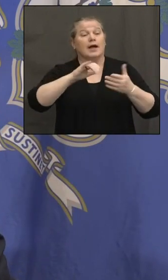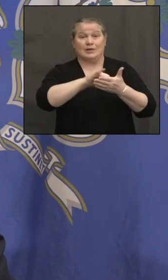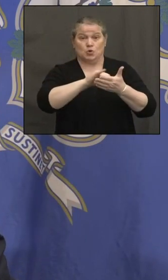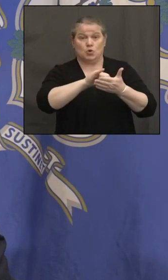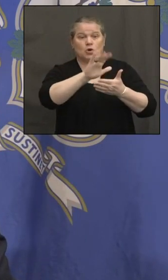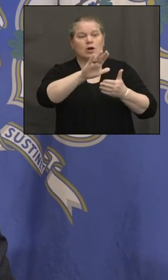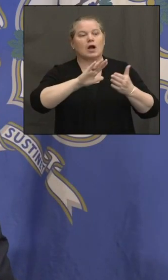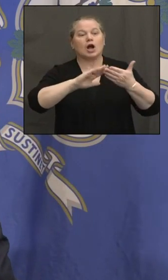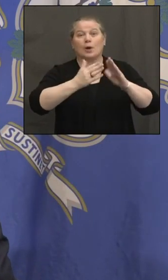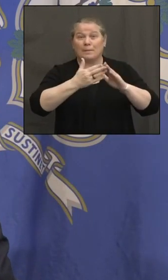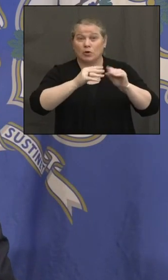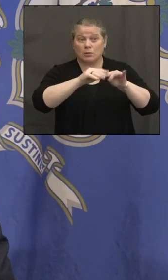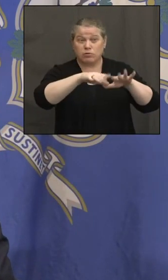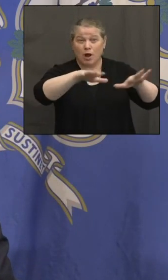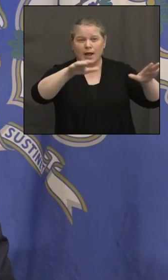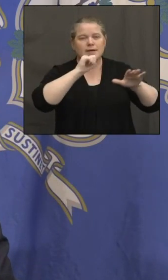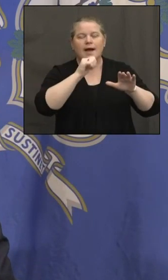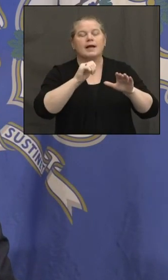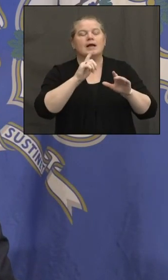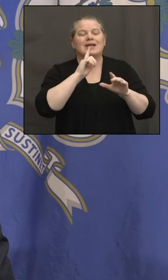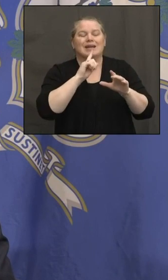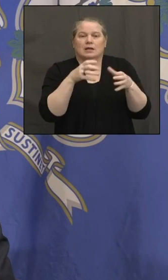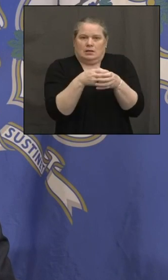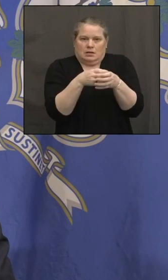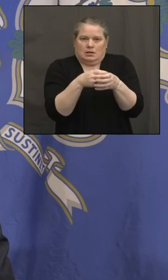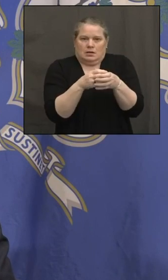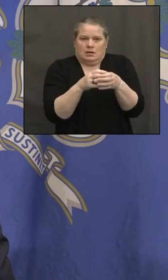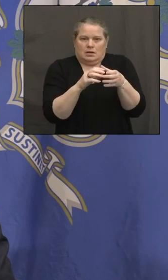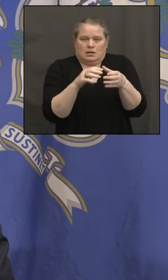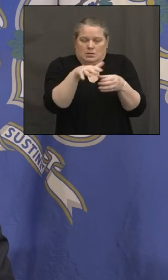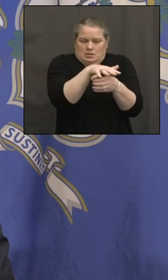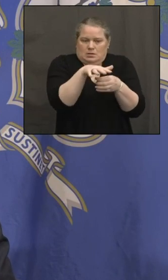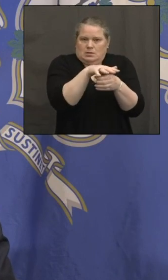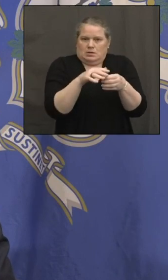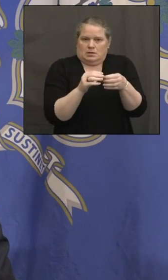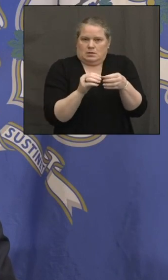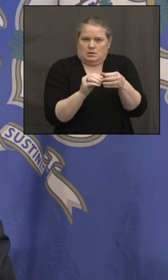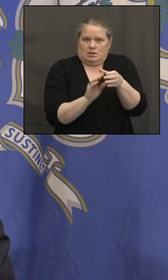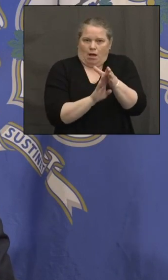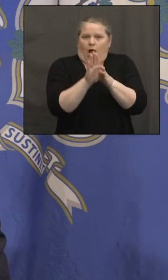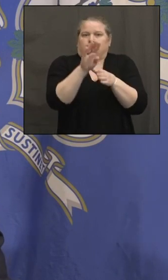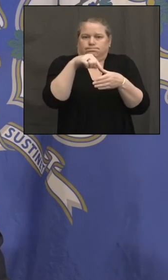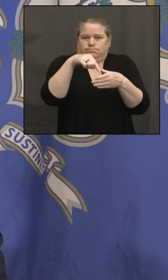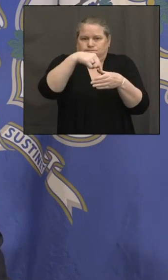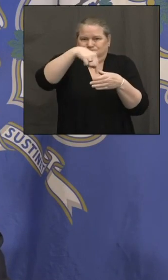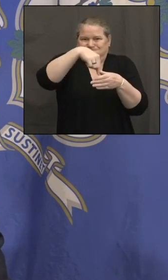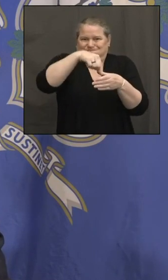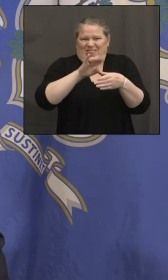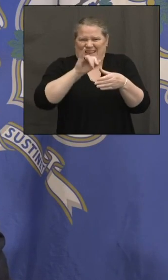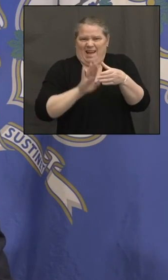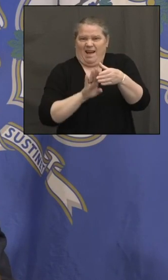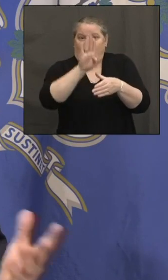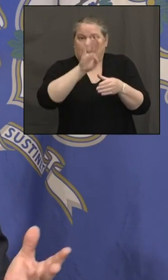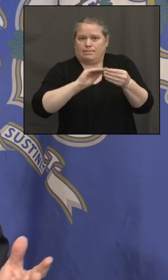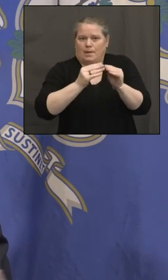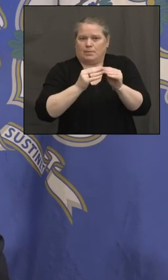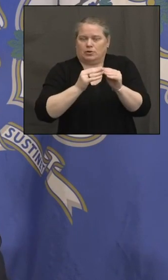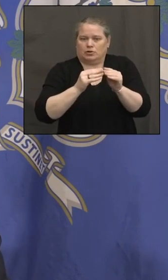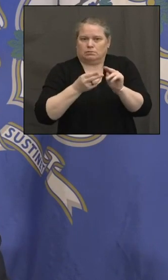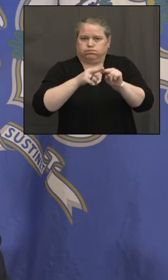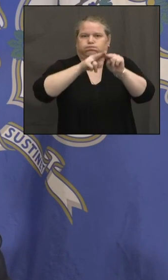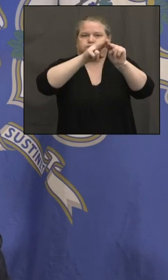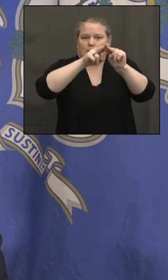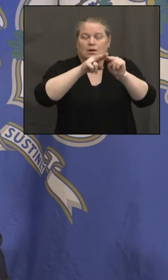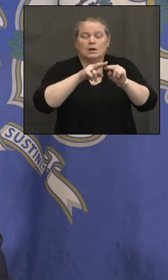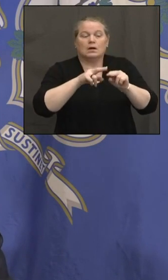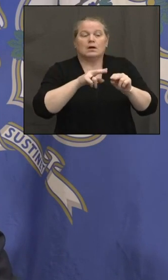has spiked up. Right now, it looks like that the vaccines still work pretty well. And think one of the things that's helping in New York will help